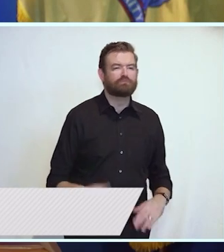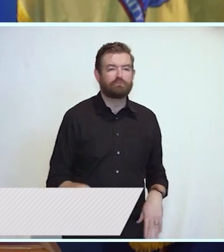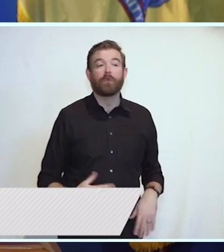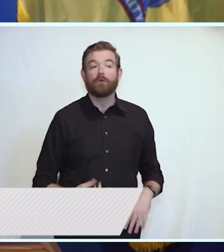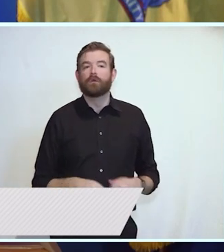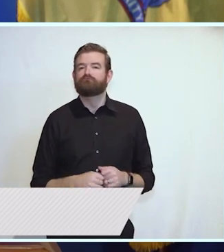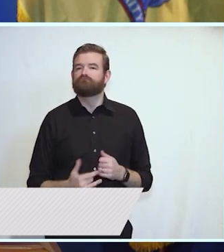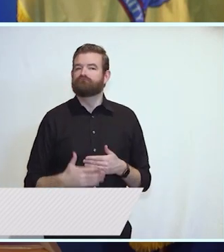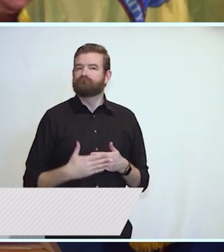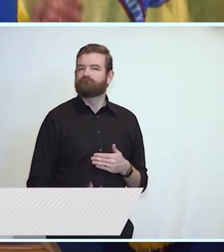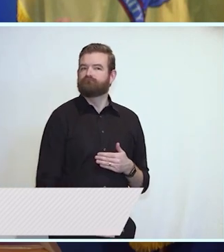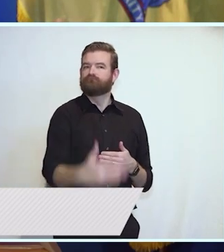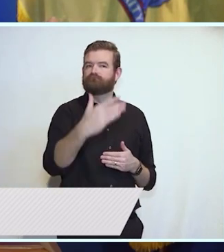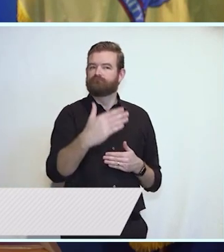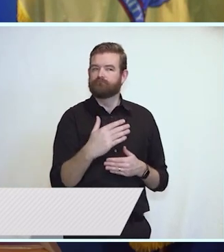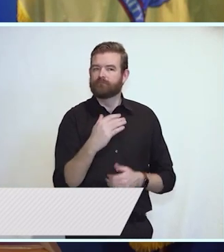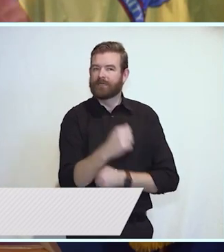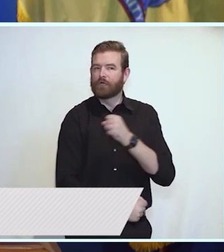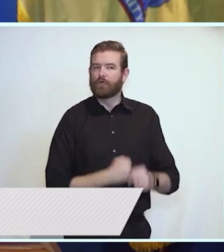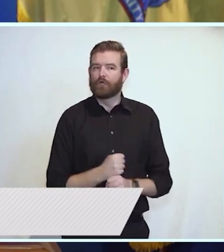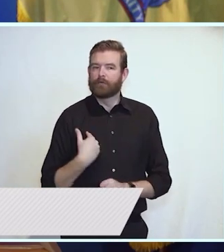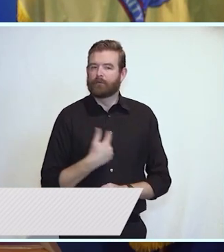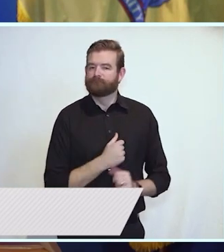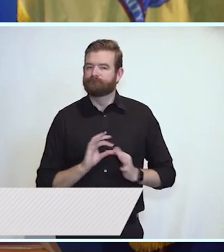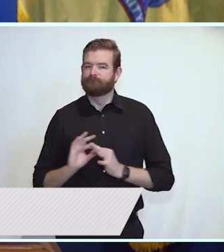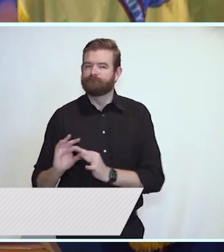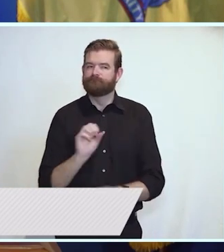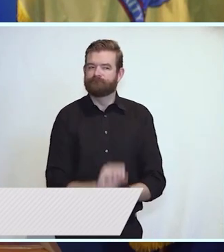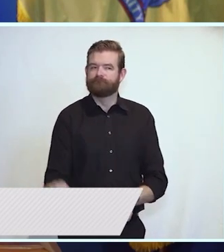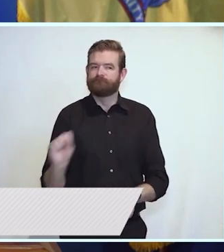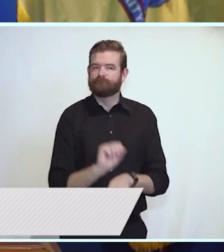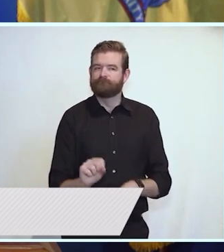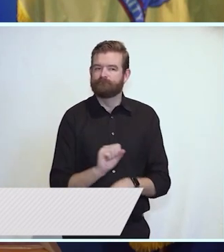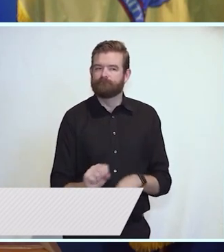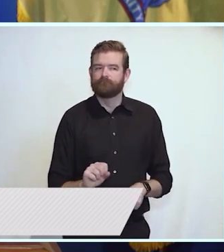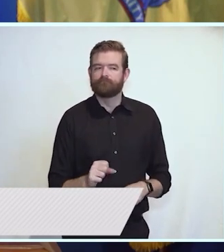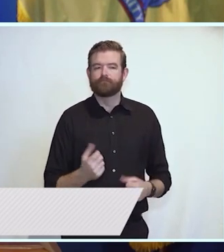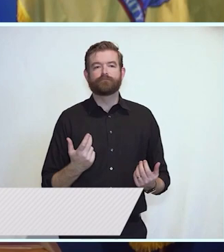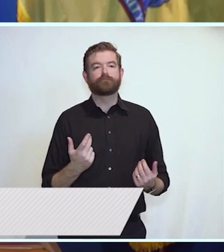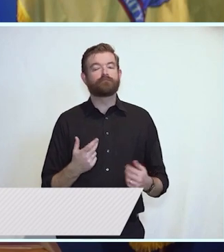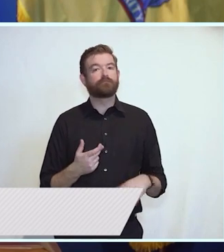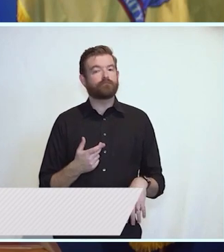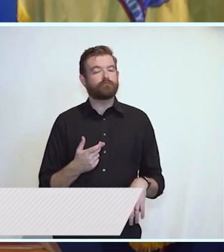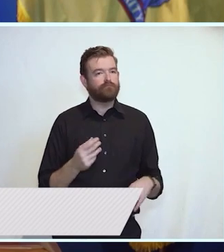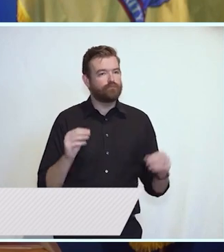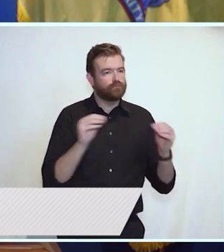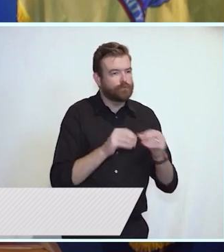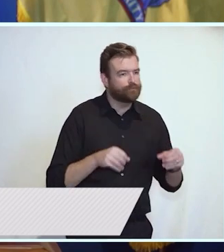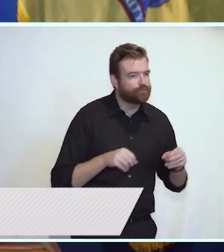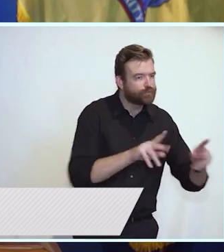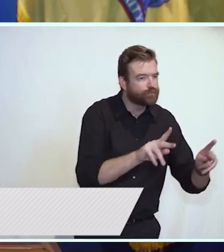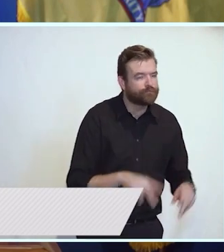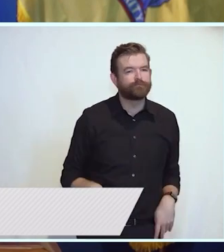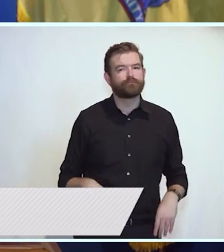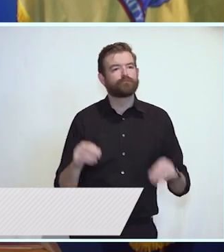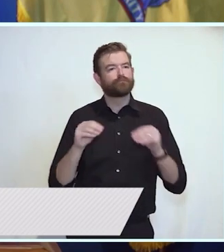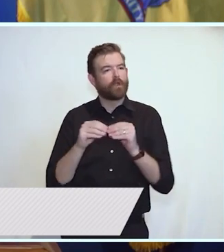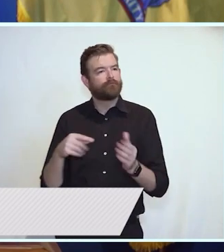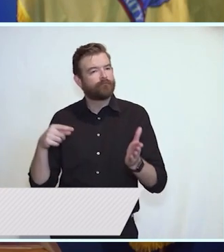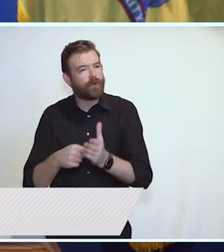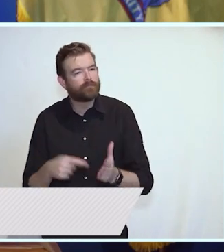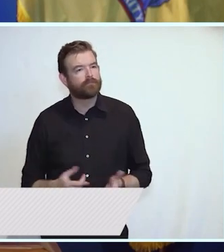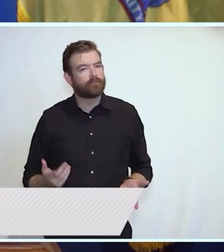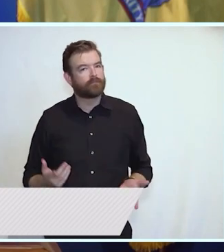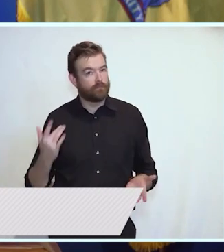create opportunity and increase affordability because you want New Jersey to be more affordable. A fairer New Jersey where we work for